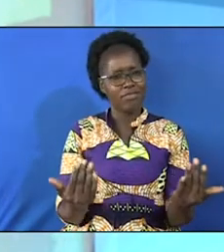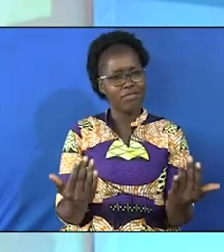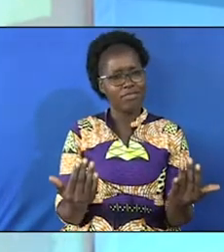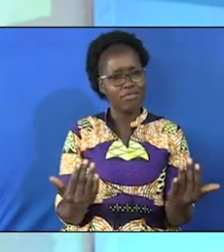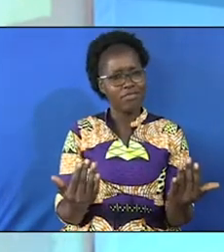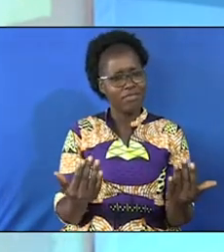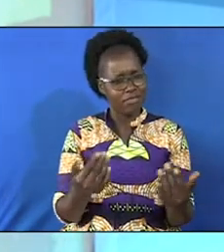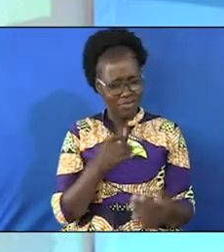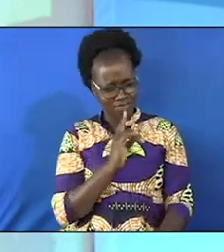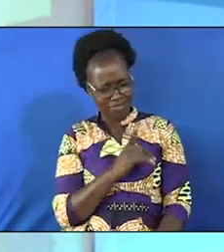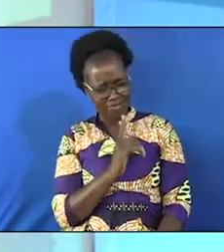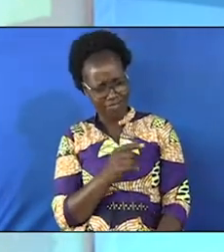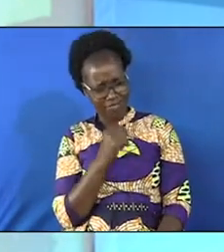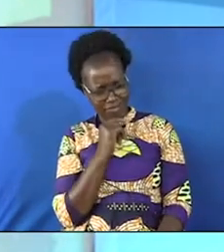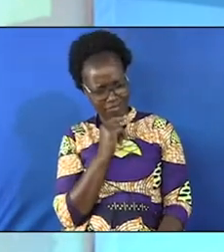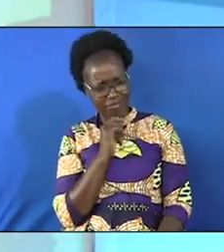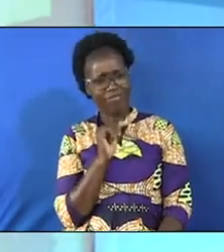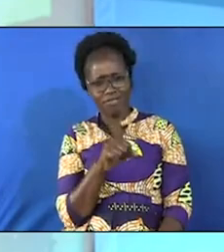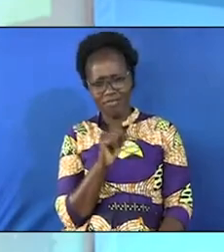wife